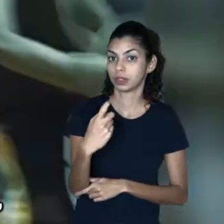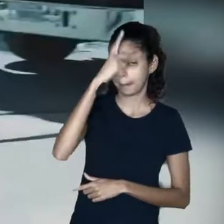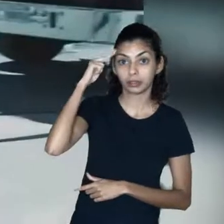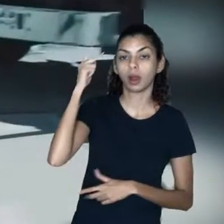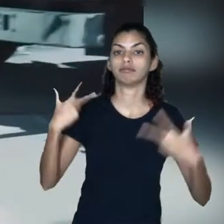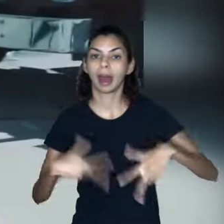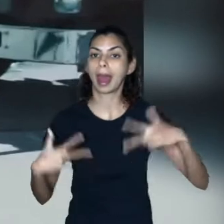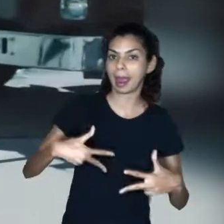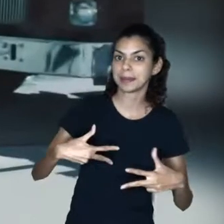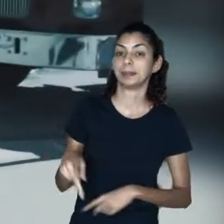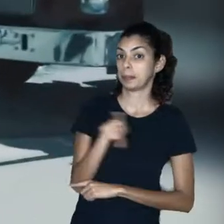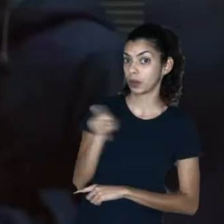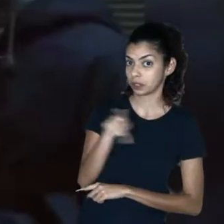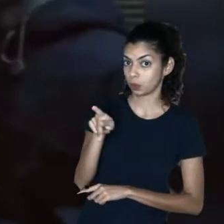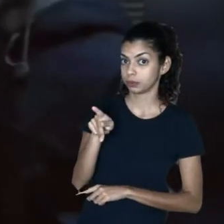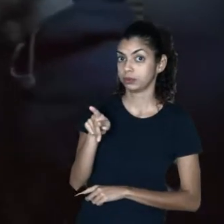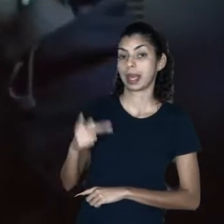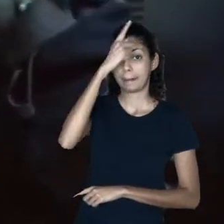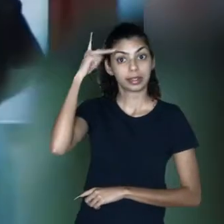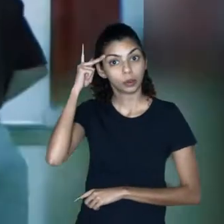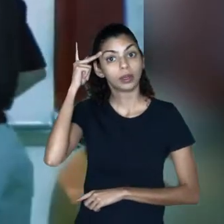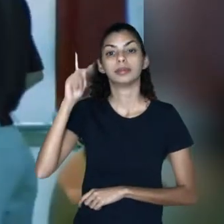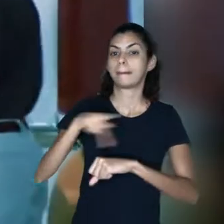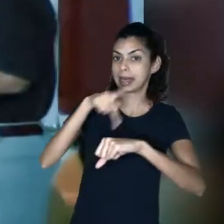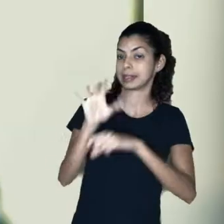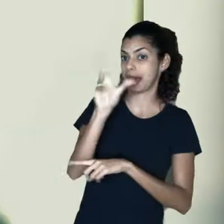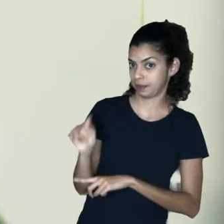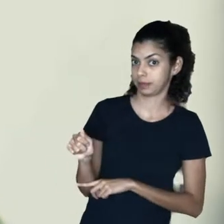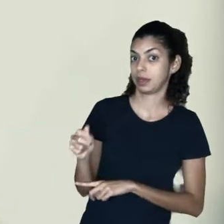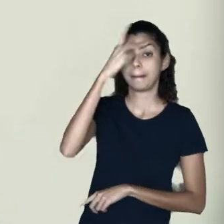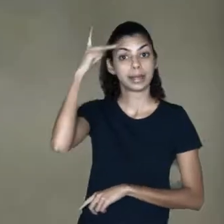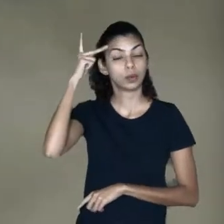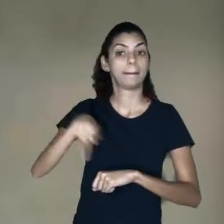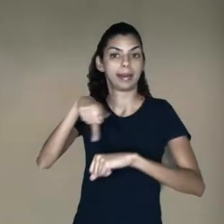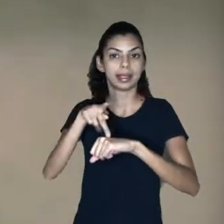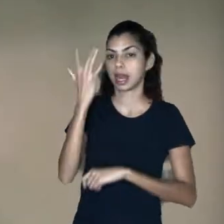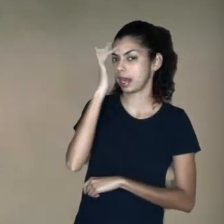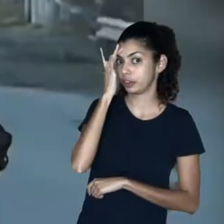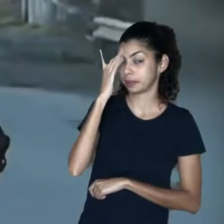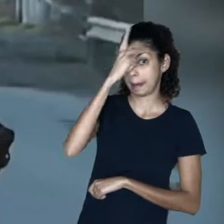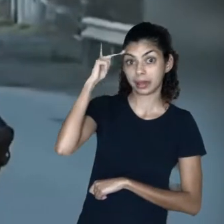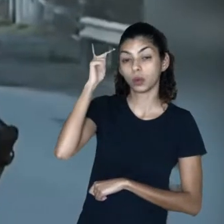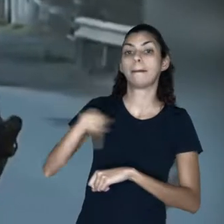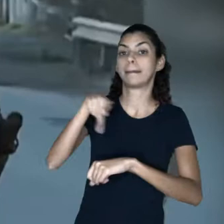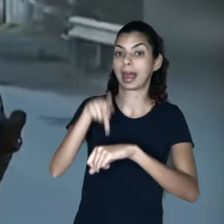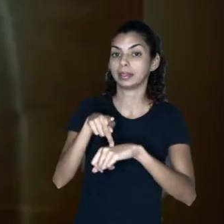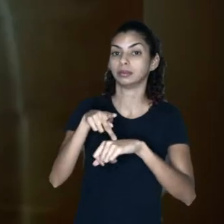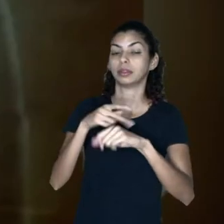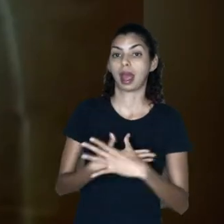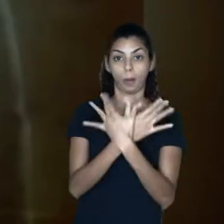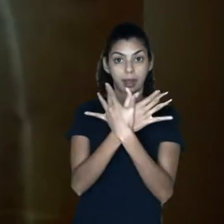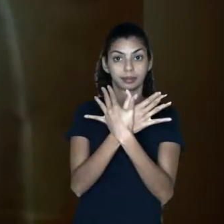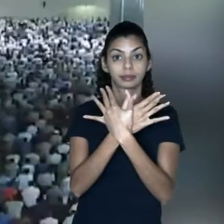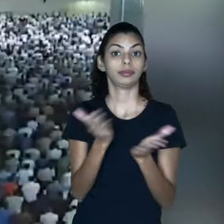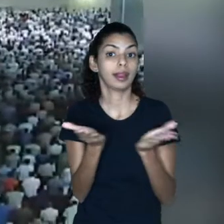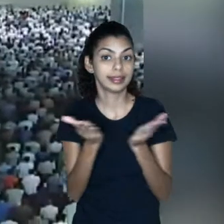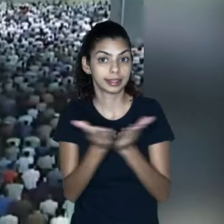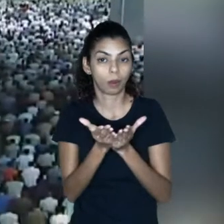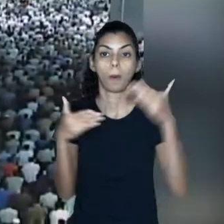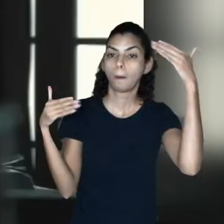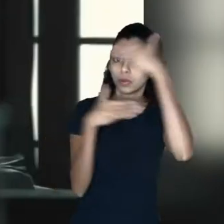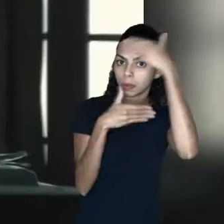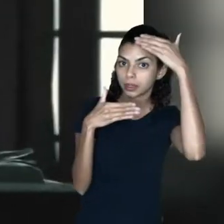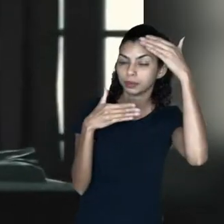players, garbage men, rappers, teachers, Africans, Indians, Albanians, Christians,